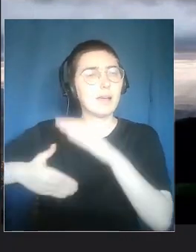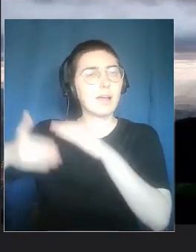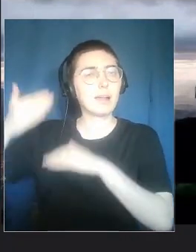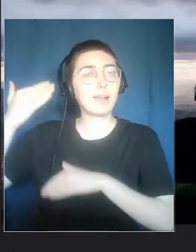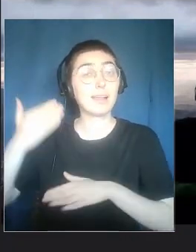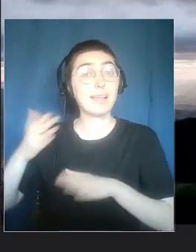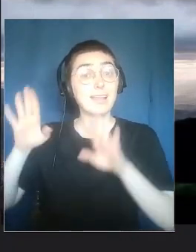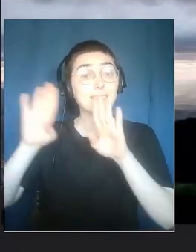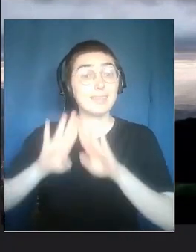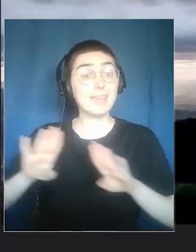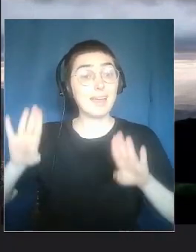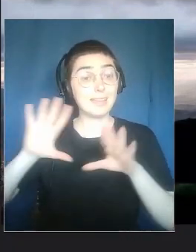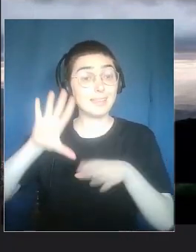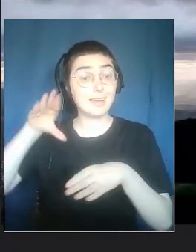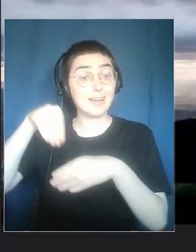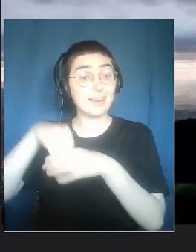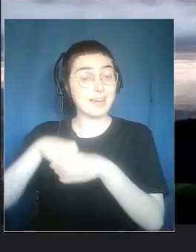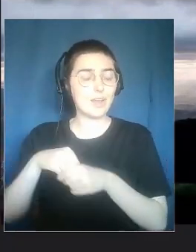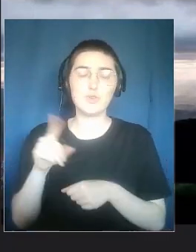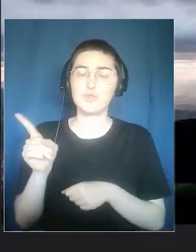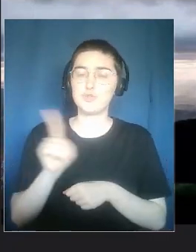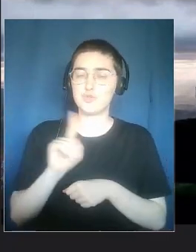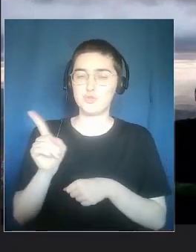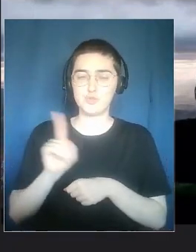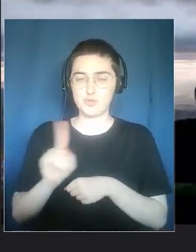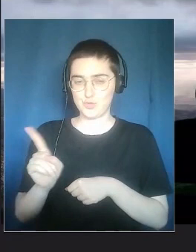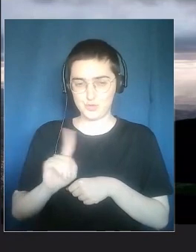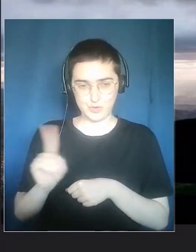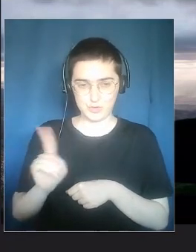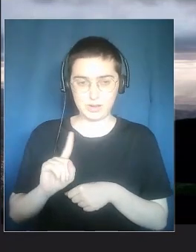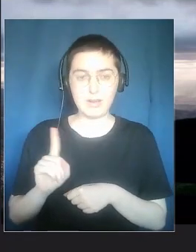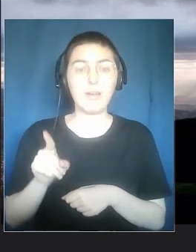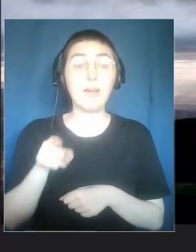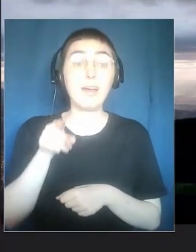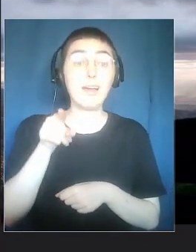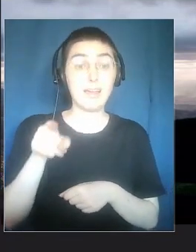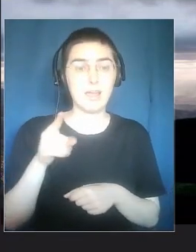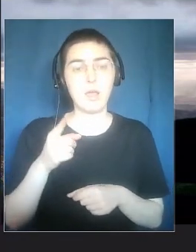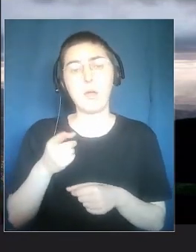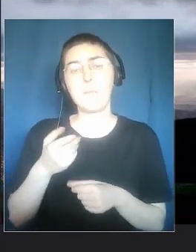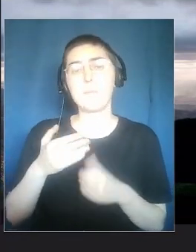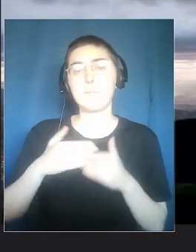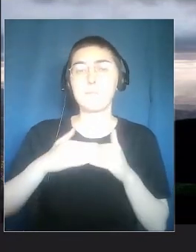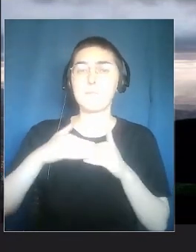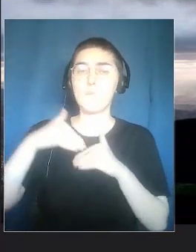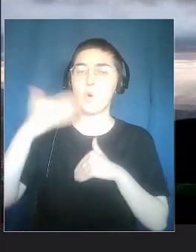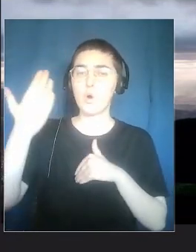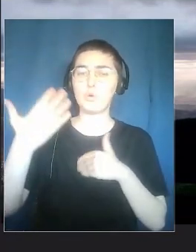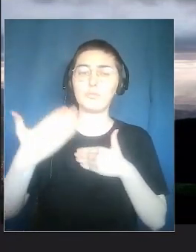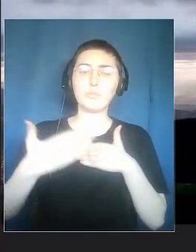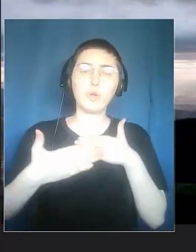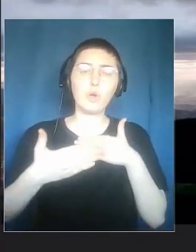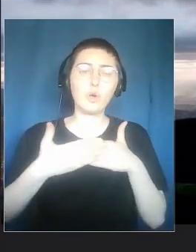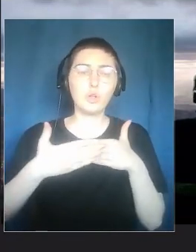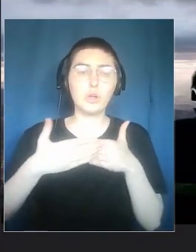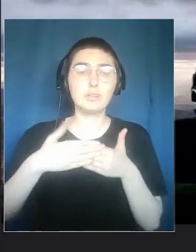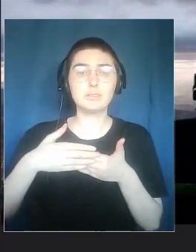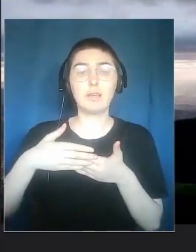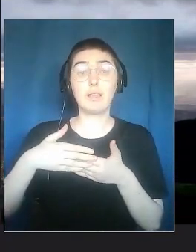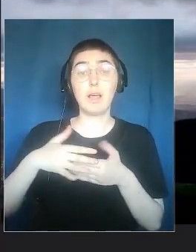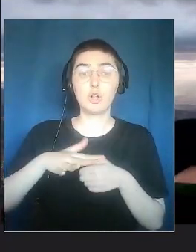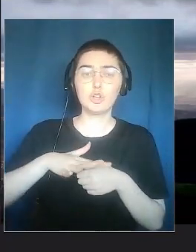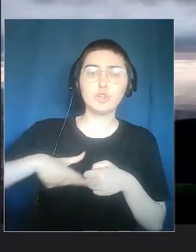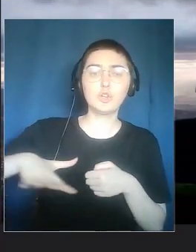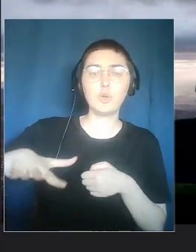she's focused not only on theatre. She's focused on the topic